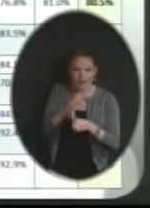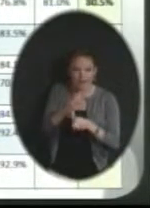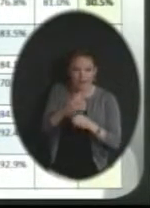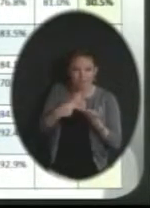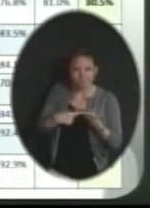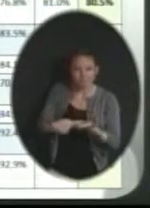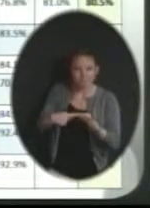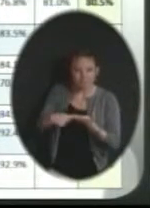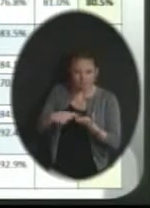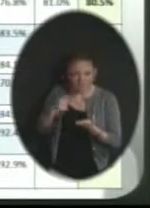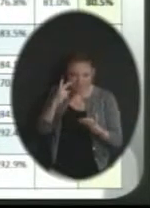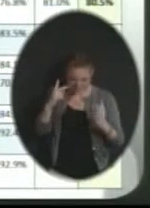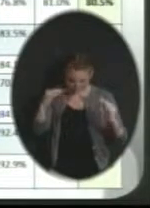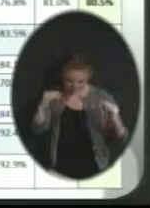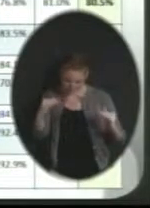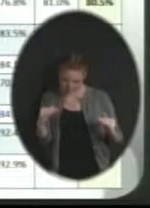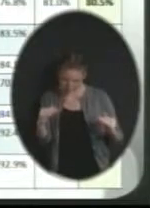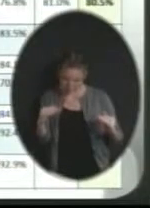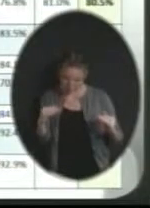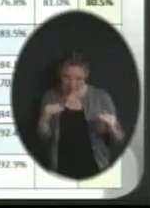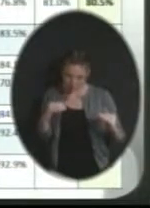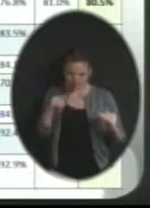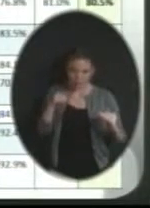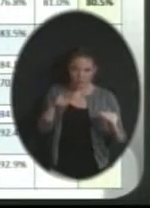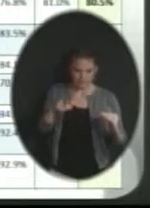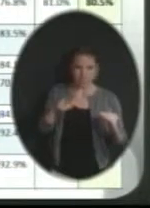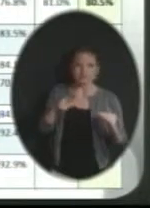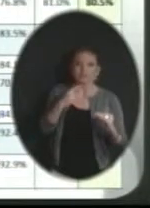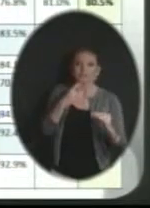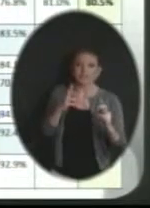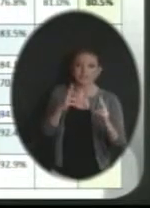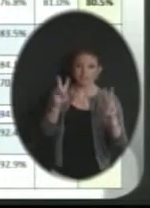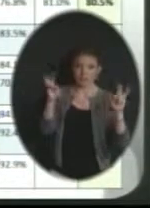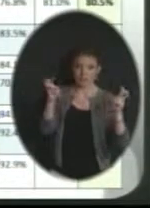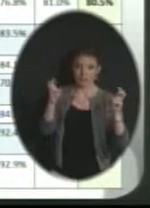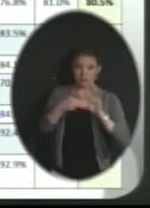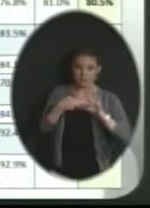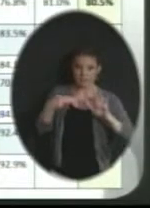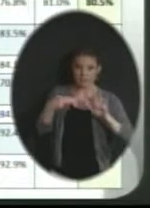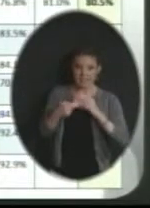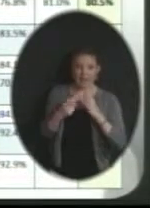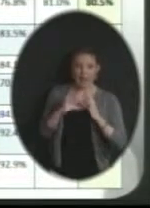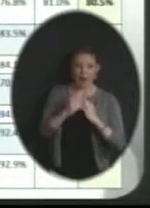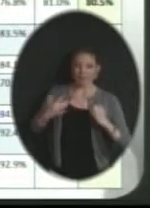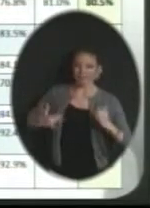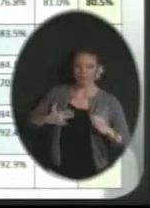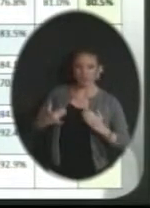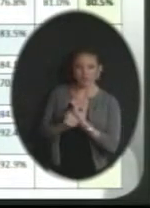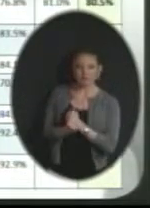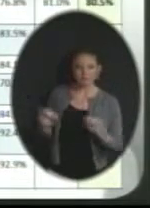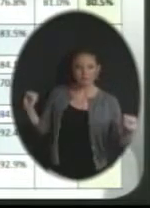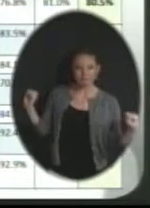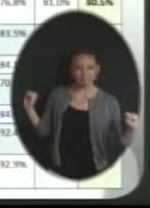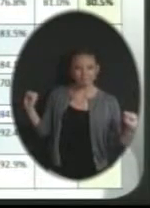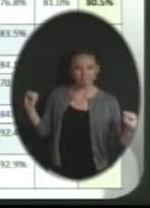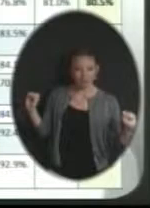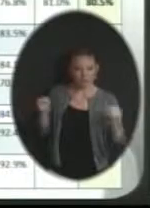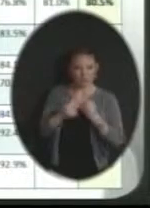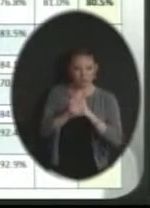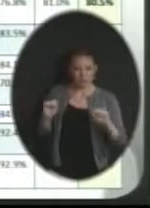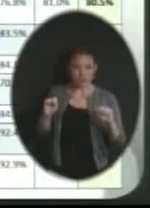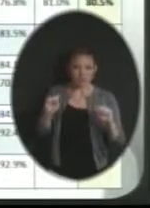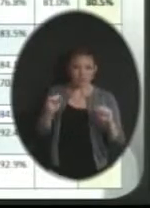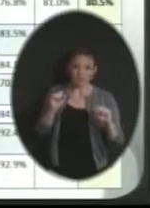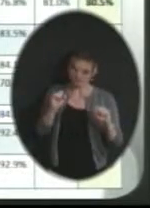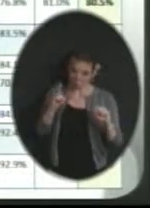about, look down here a little bit, a very safe and safety in our organization, and that's also